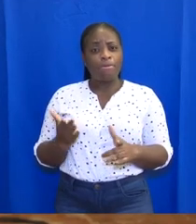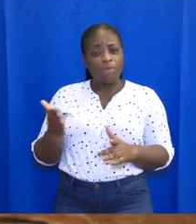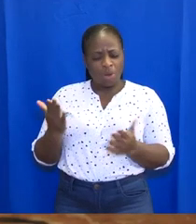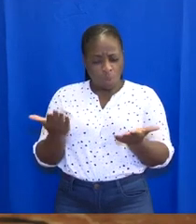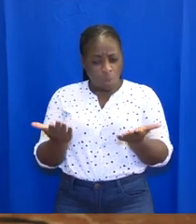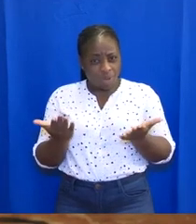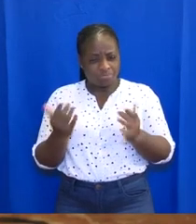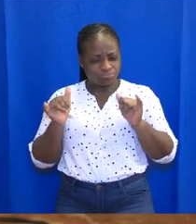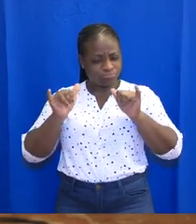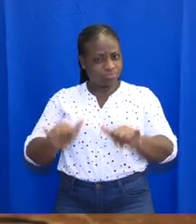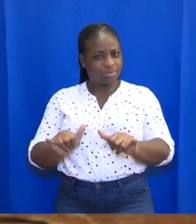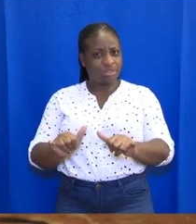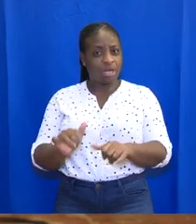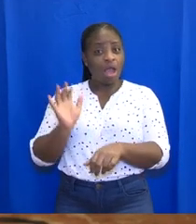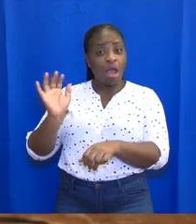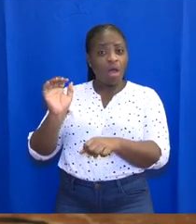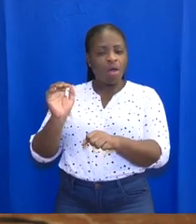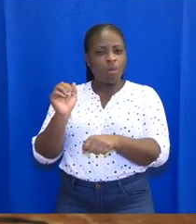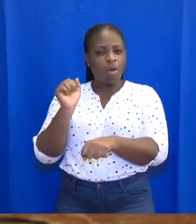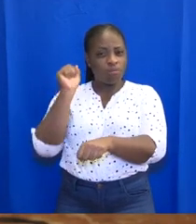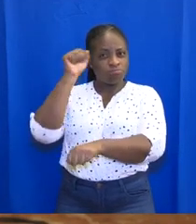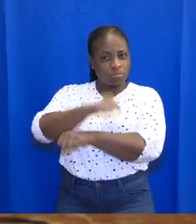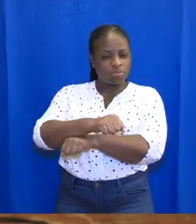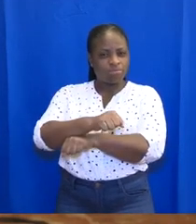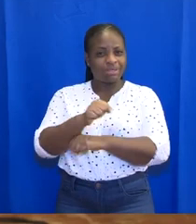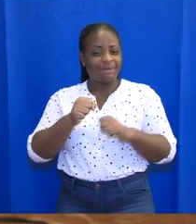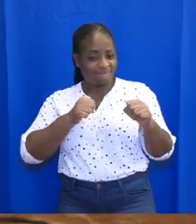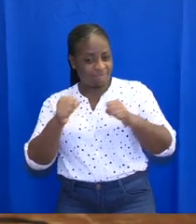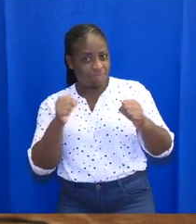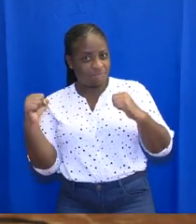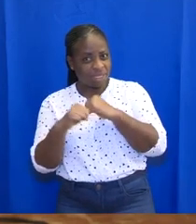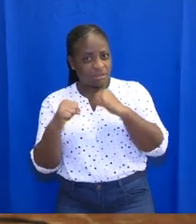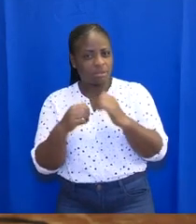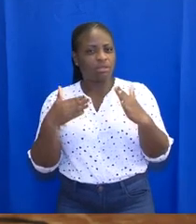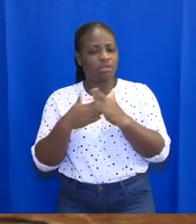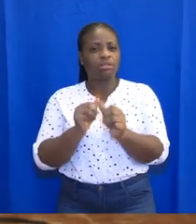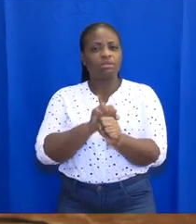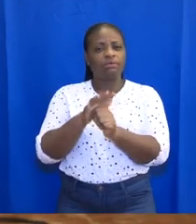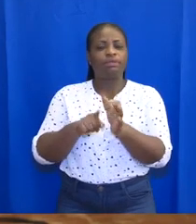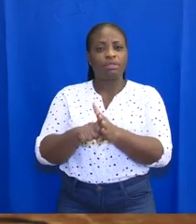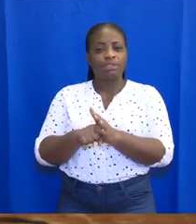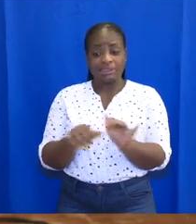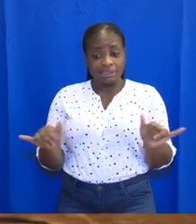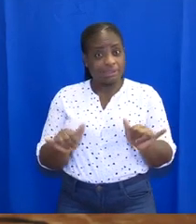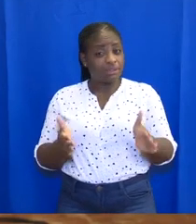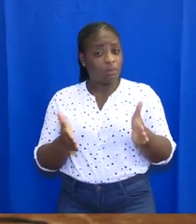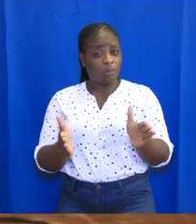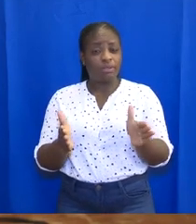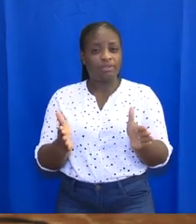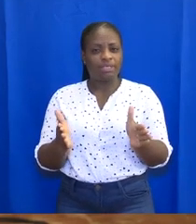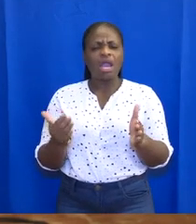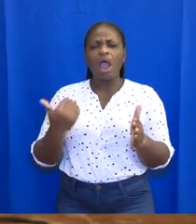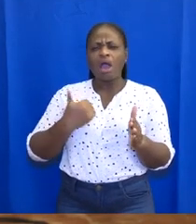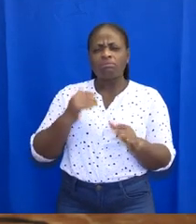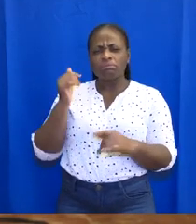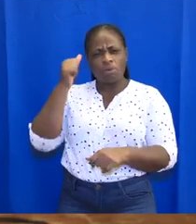will remain our weapons in this struggle against the virus. In the same manner, we